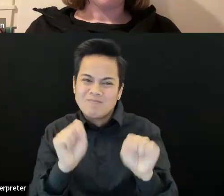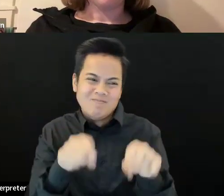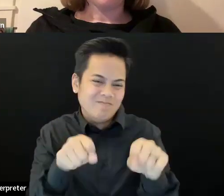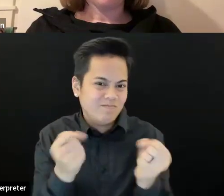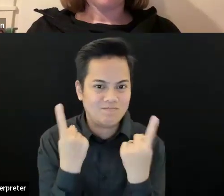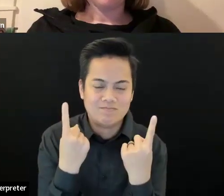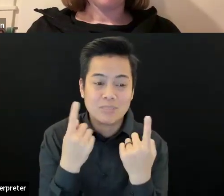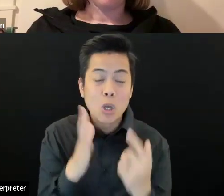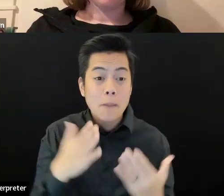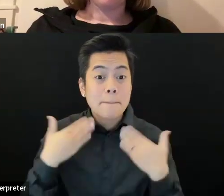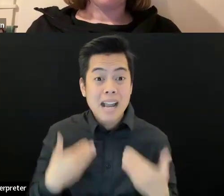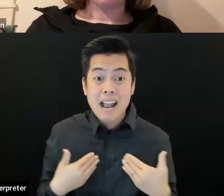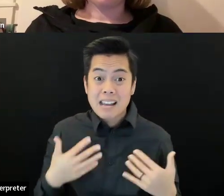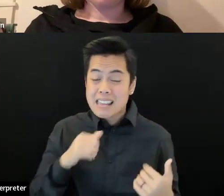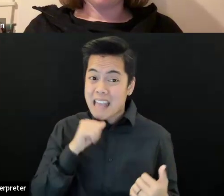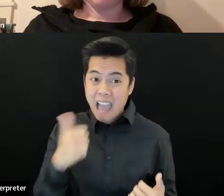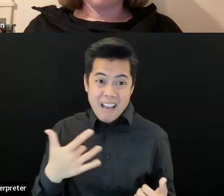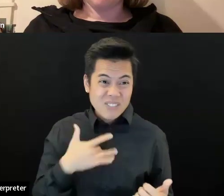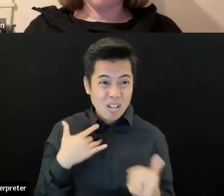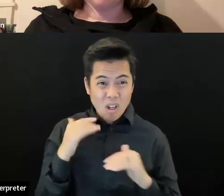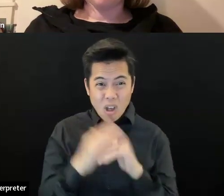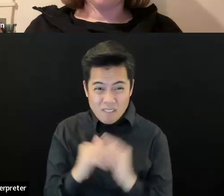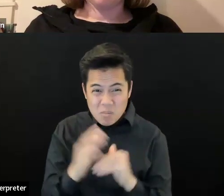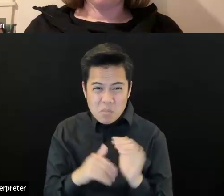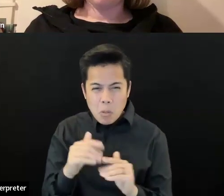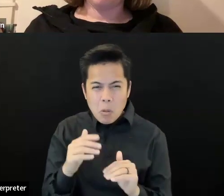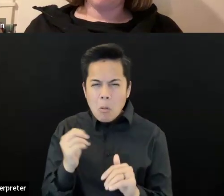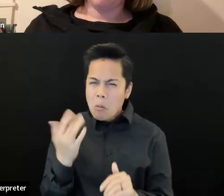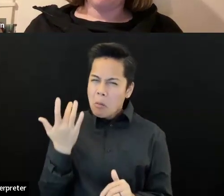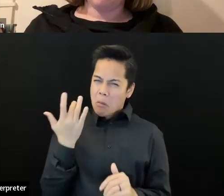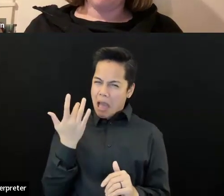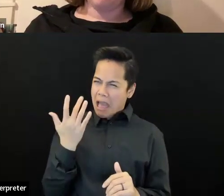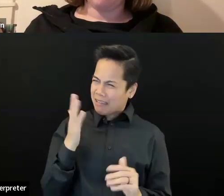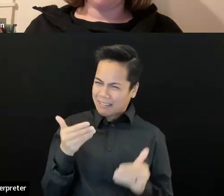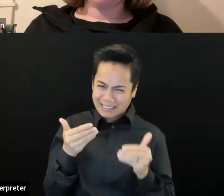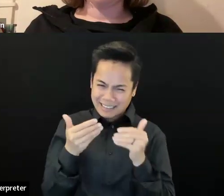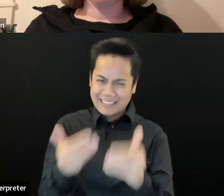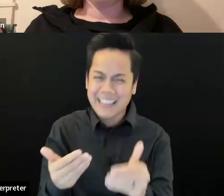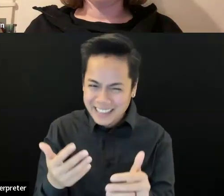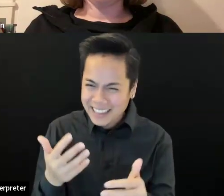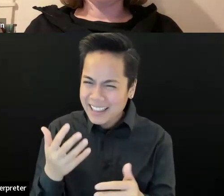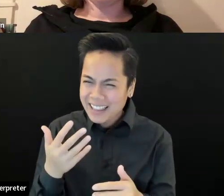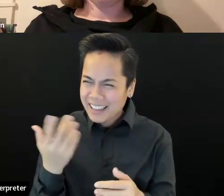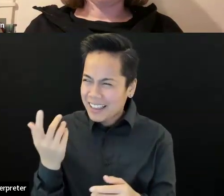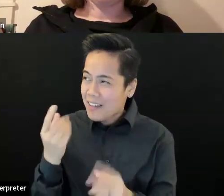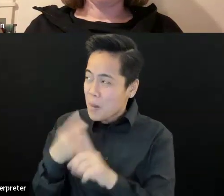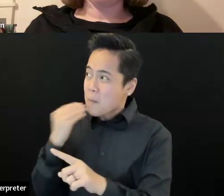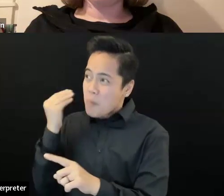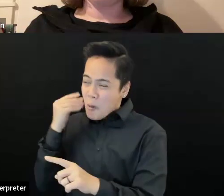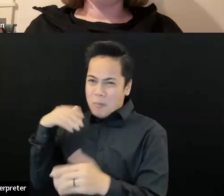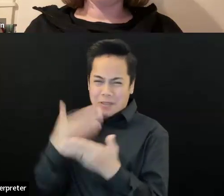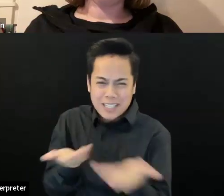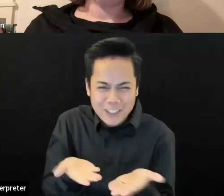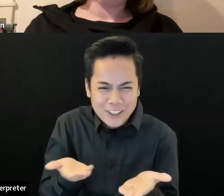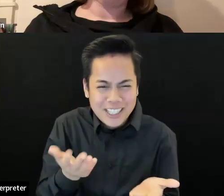well, why would you leave your home? Um, so, um, we are really imagining a mixture of different furniture while still